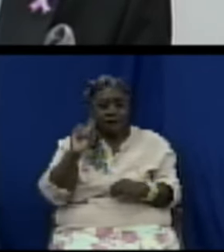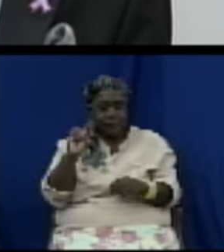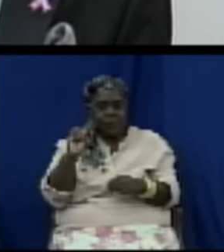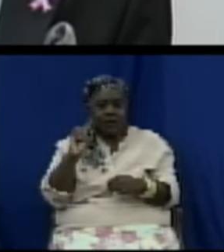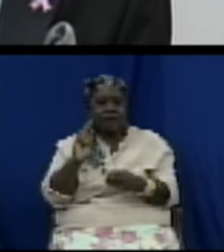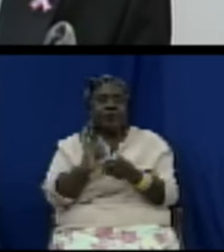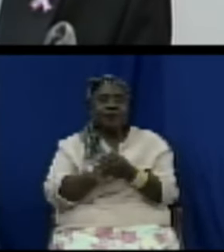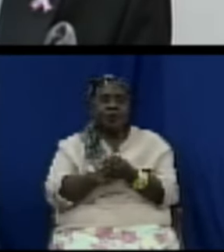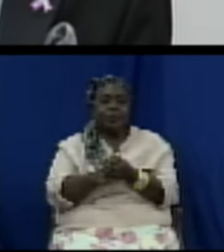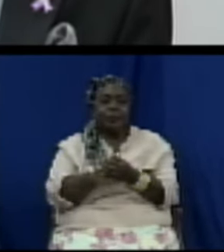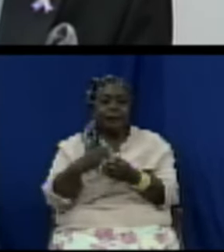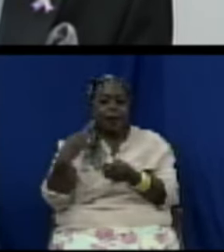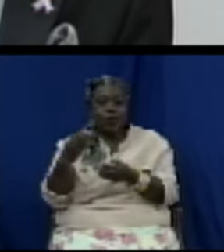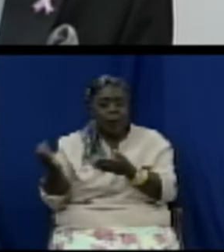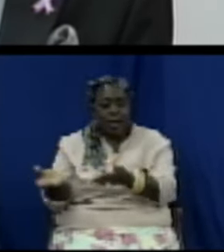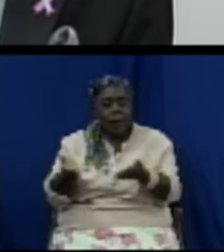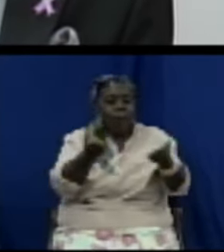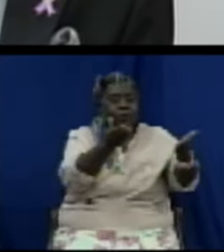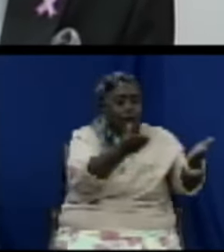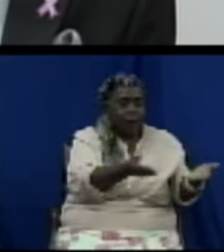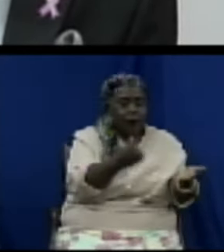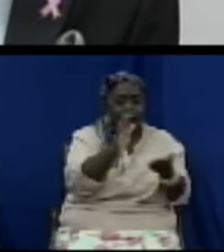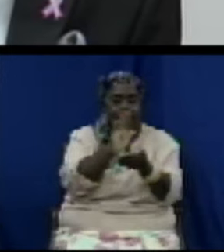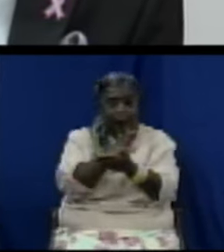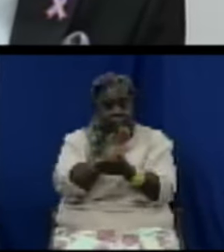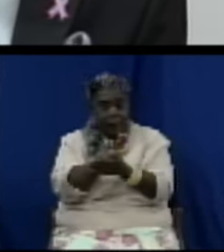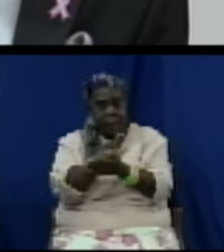being in this house.